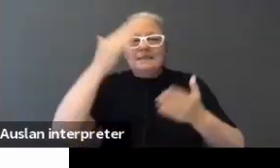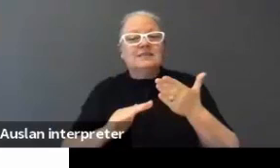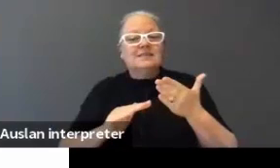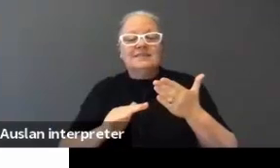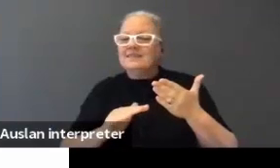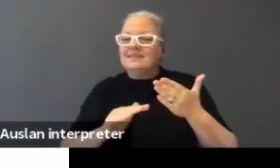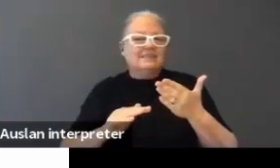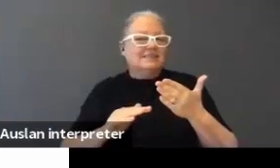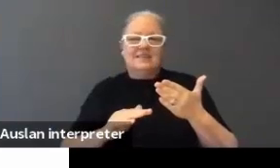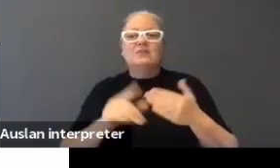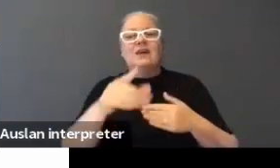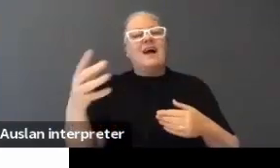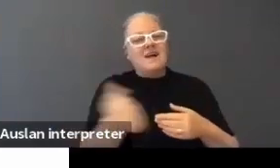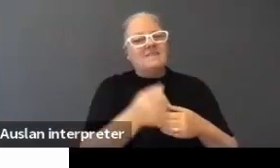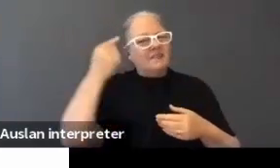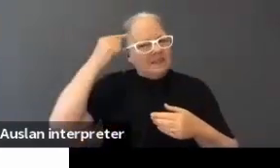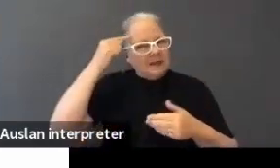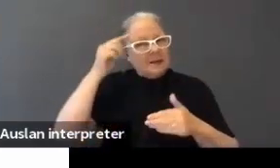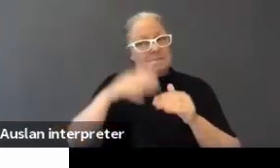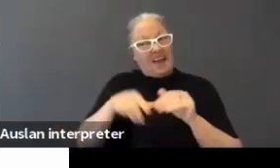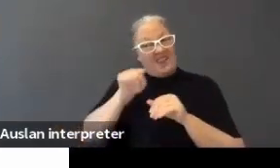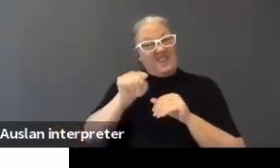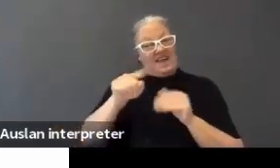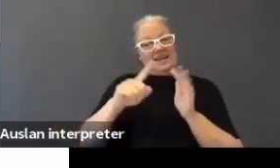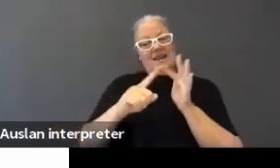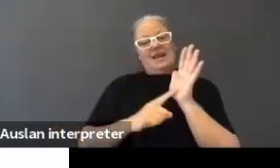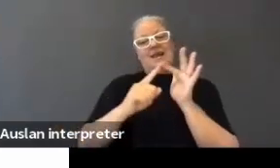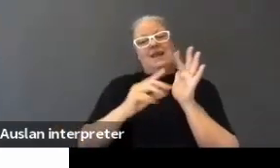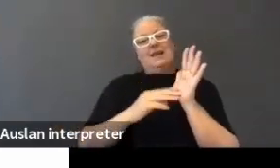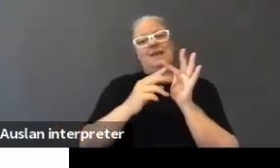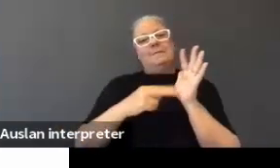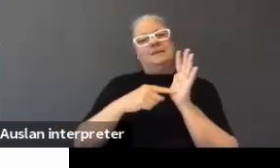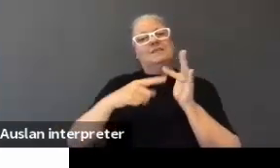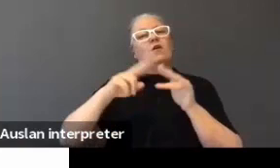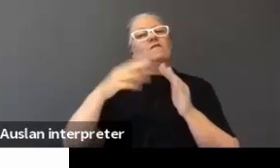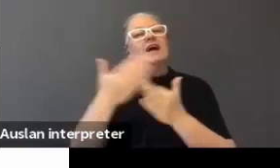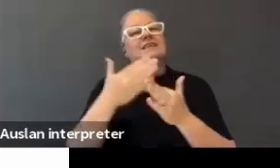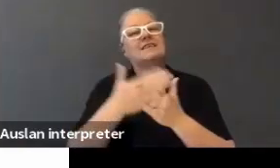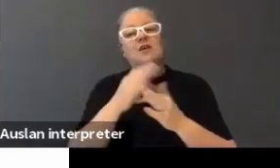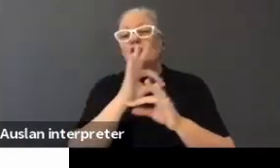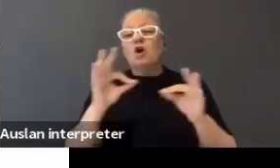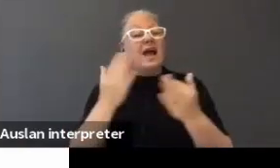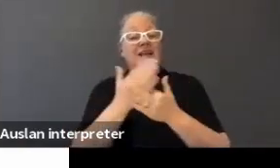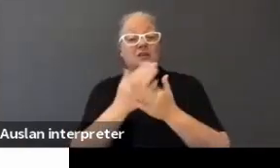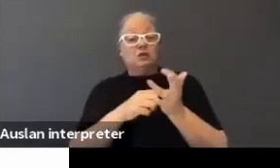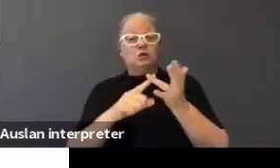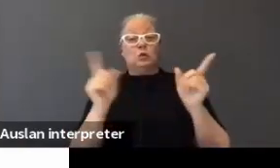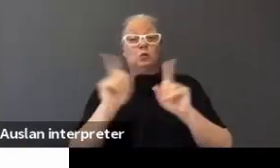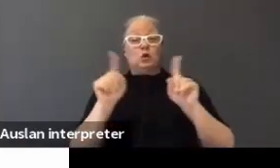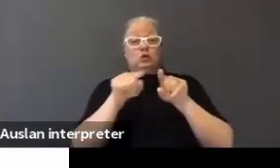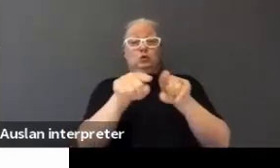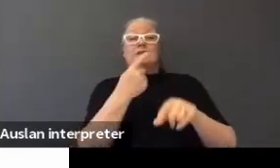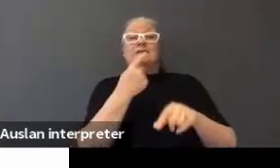thinking about that element of access as well. Not just access to what you're actually saying,